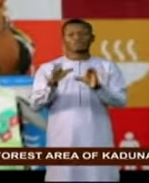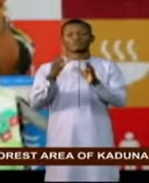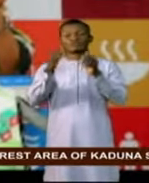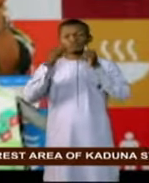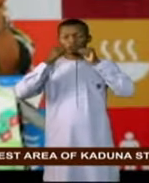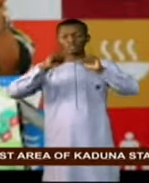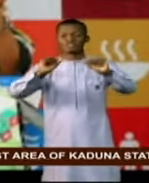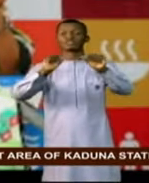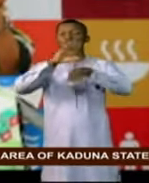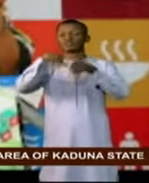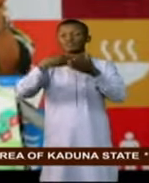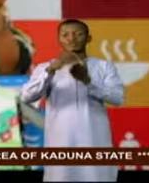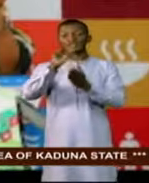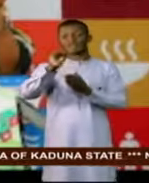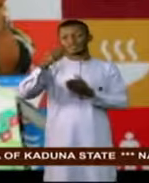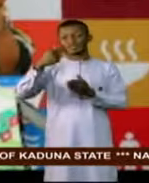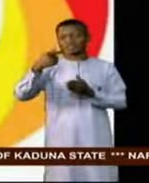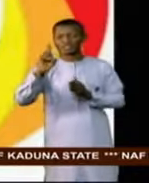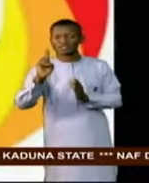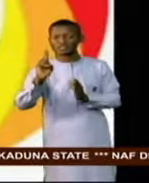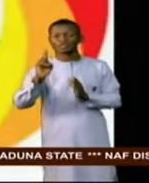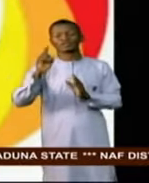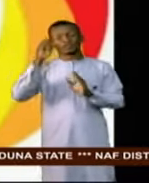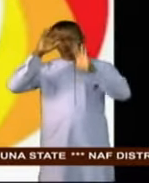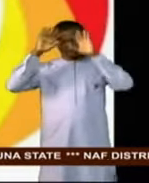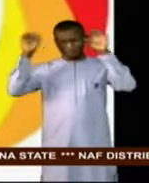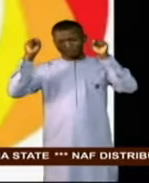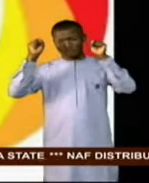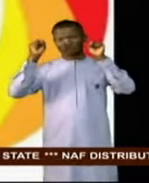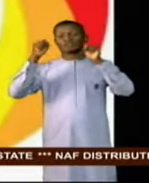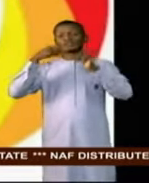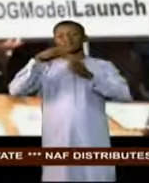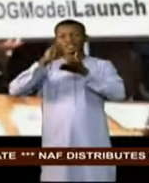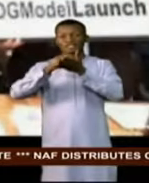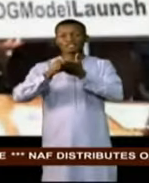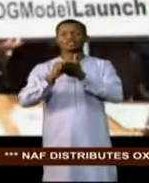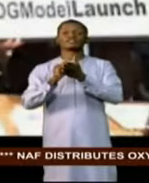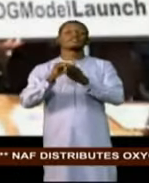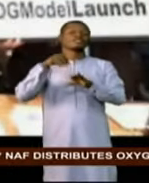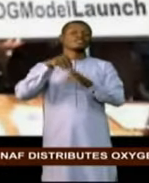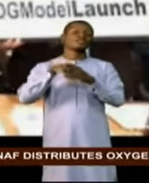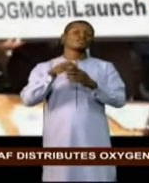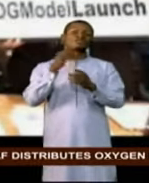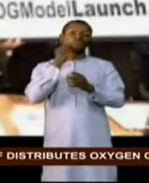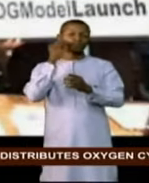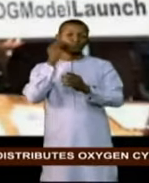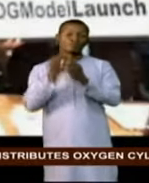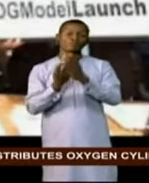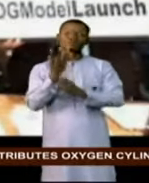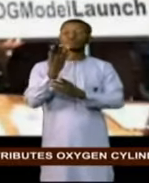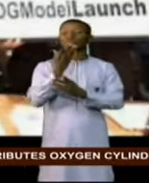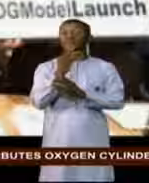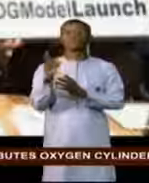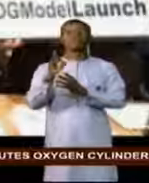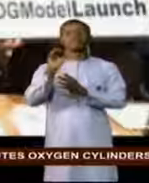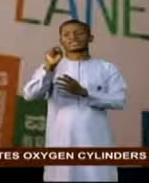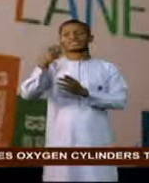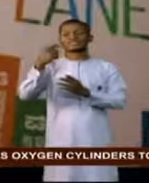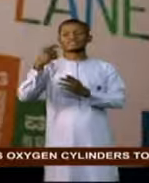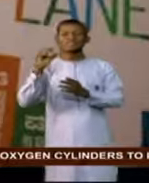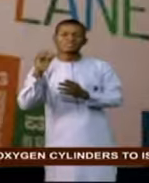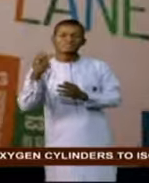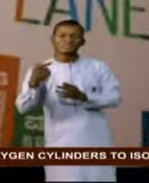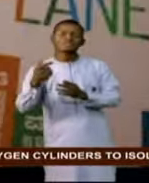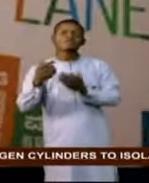domestication processes, the president says a novel homegrown integrated sustainable development goals model